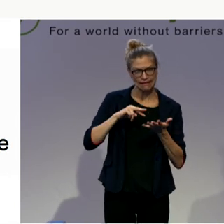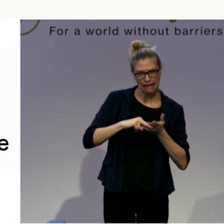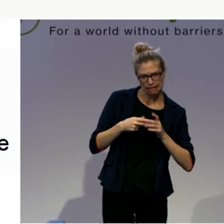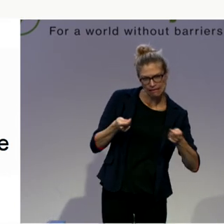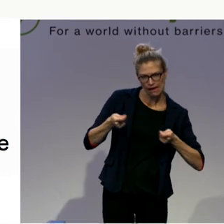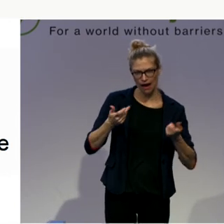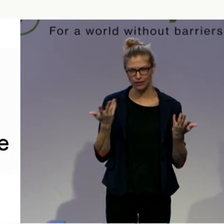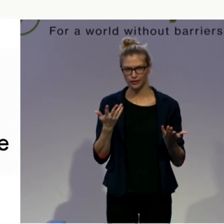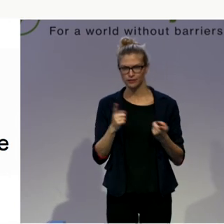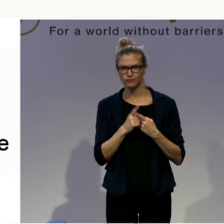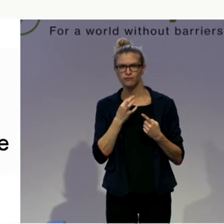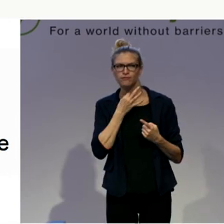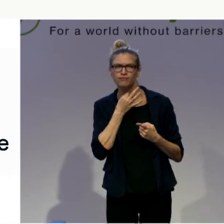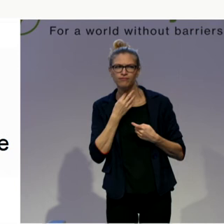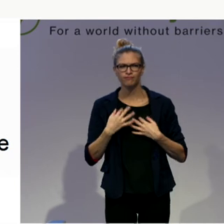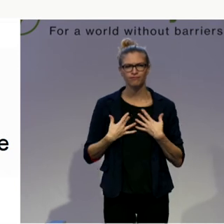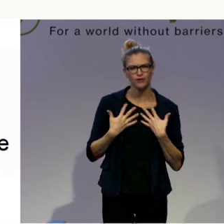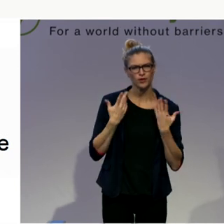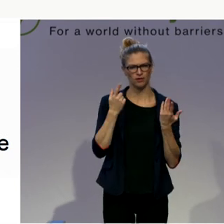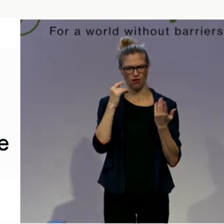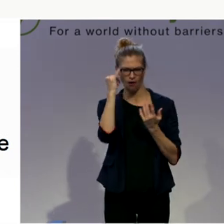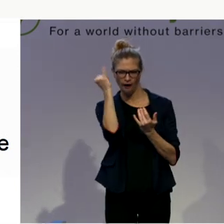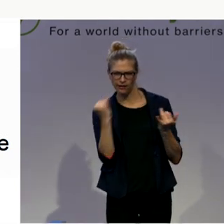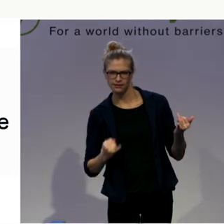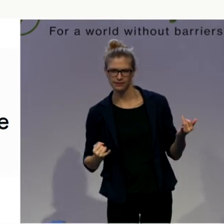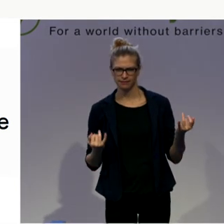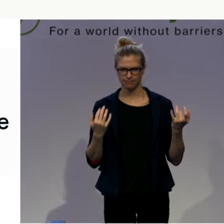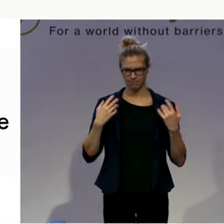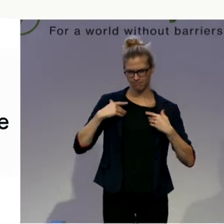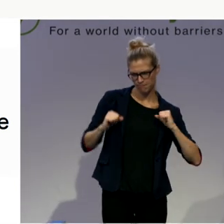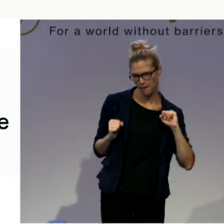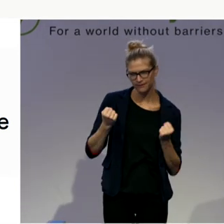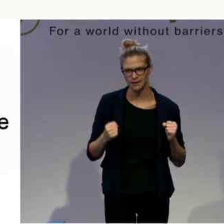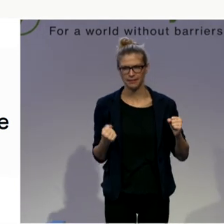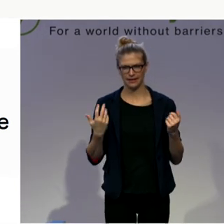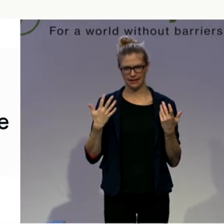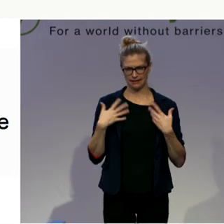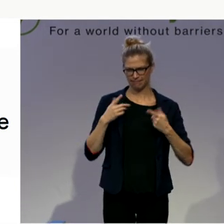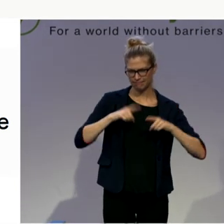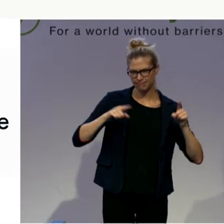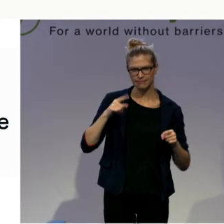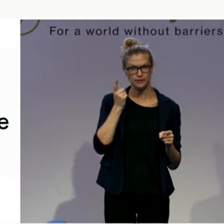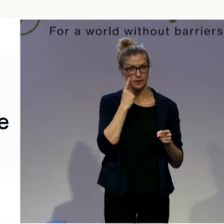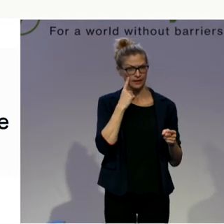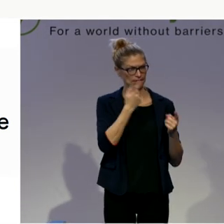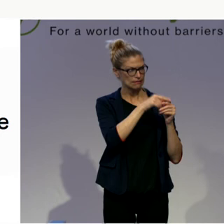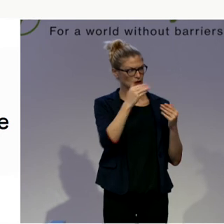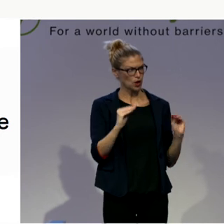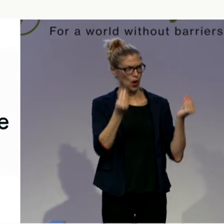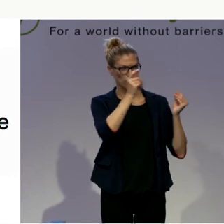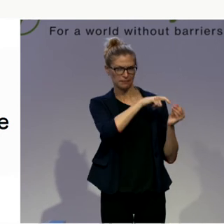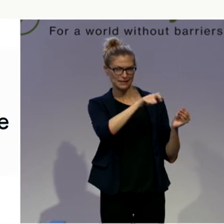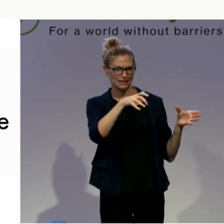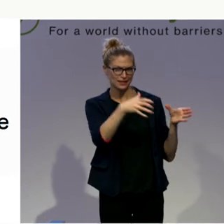voice, with arts, then with body movements, and try to let young people share their